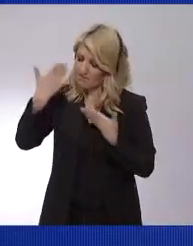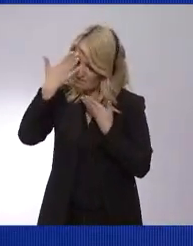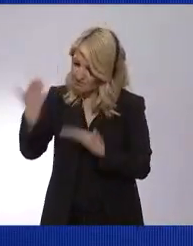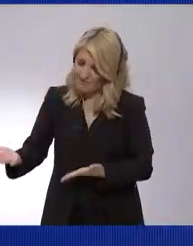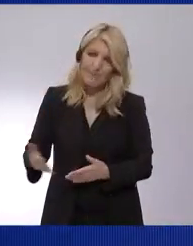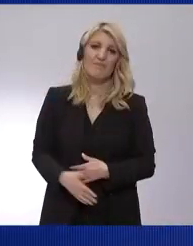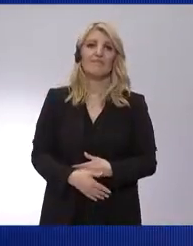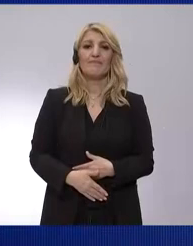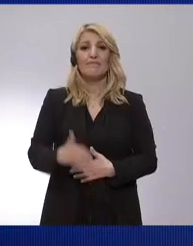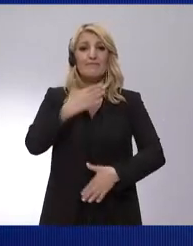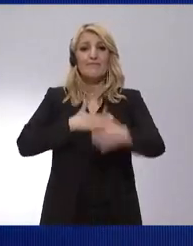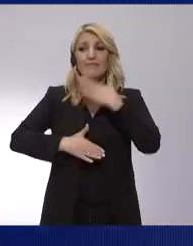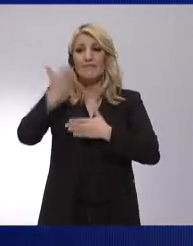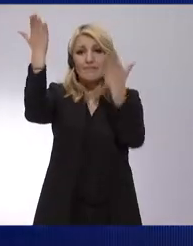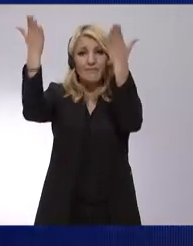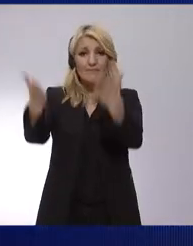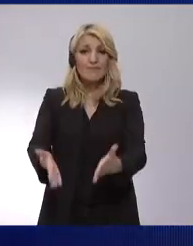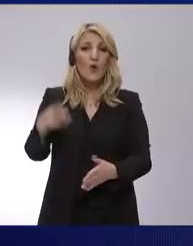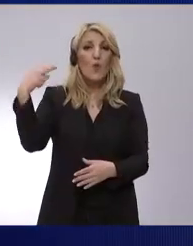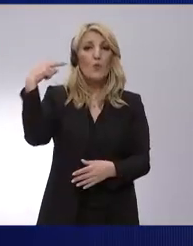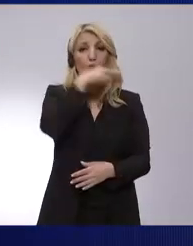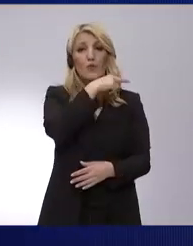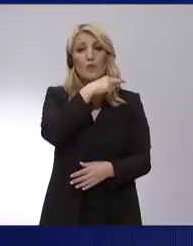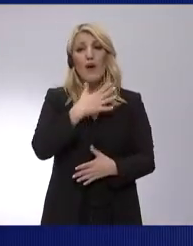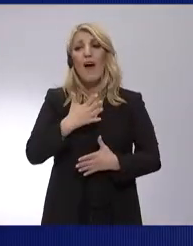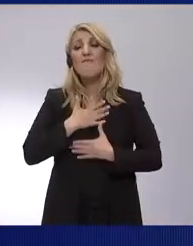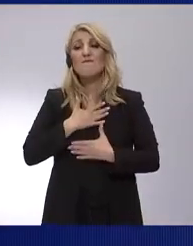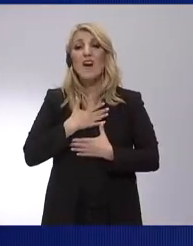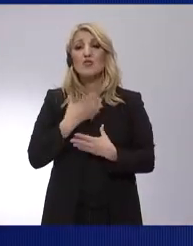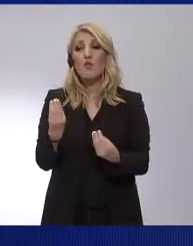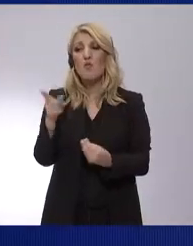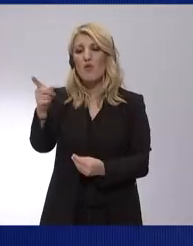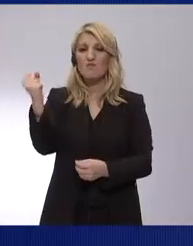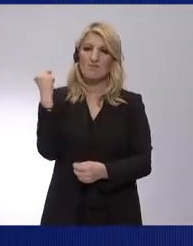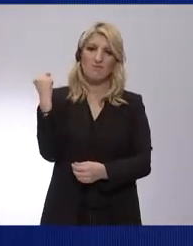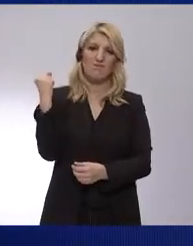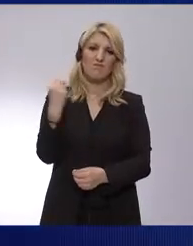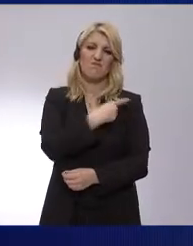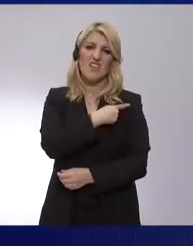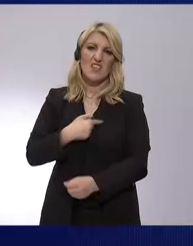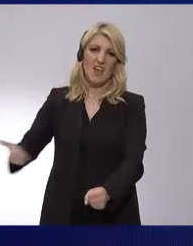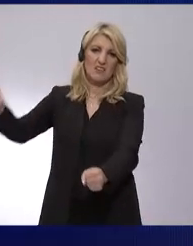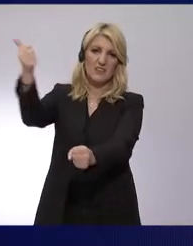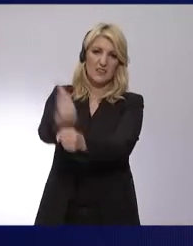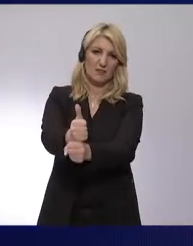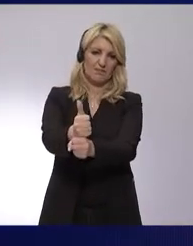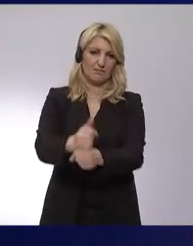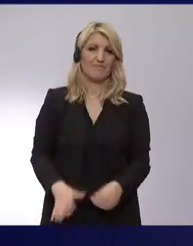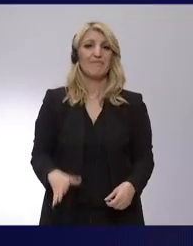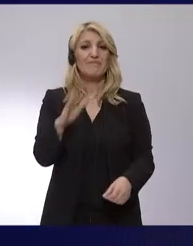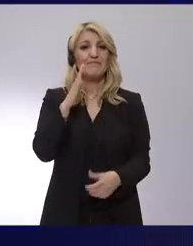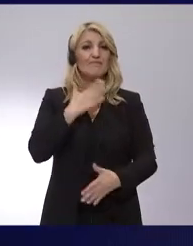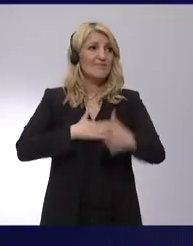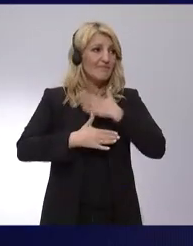Thank you for your leadership. Dear friends of Neodemokrazia, some busy campaign